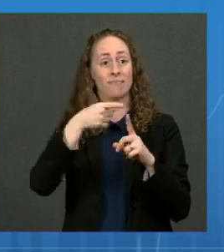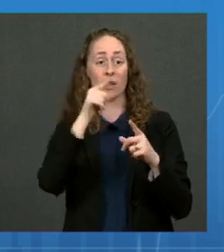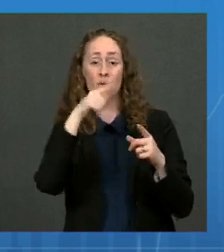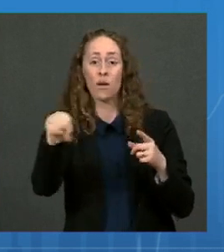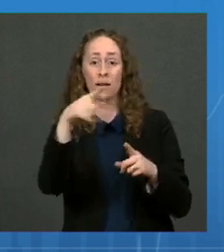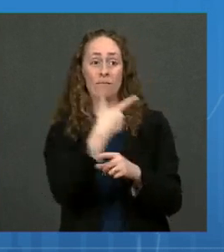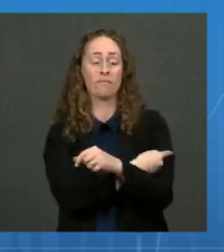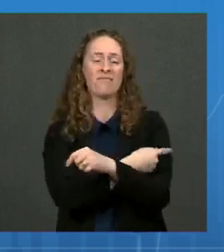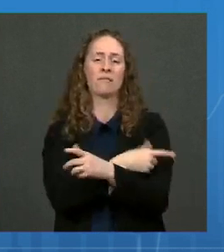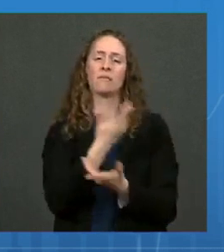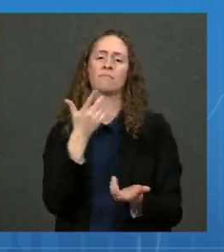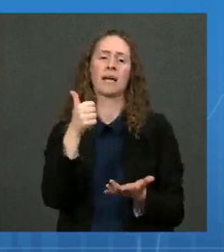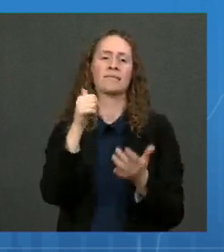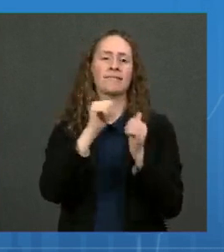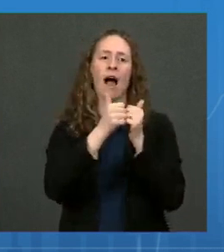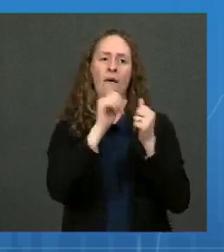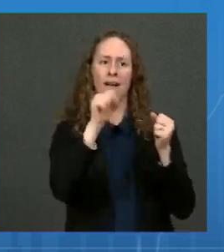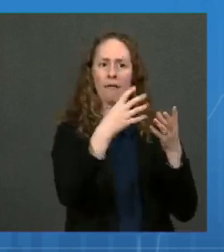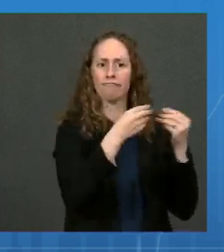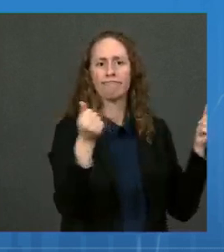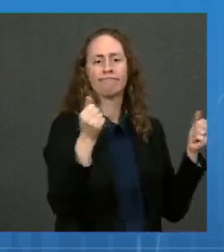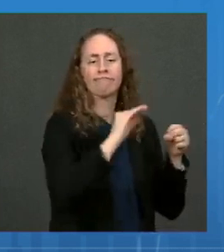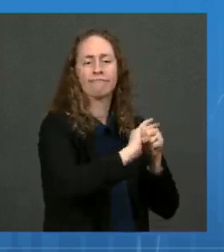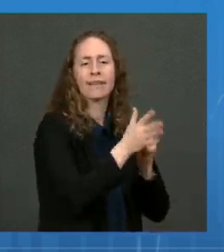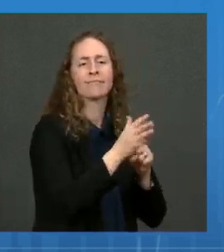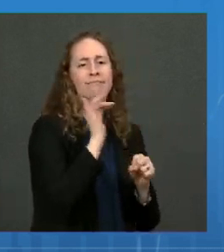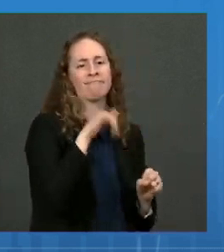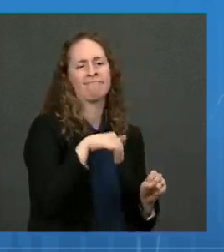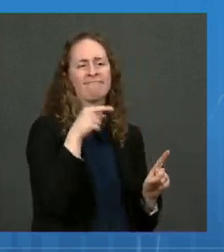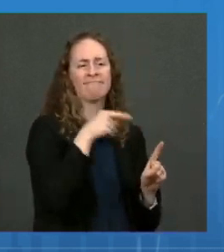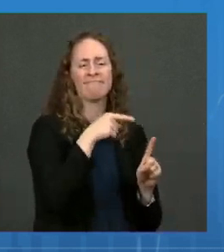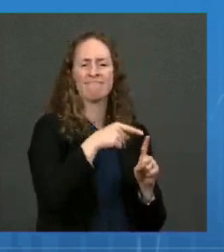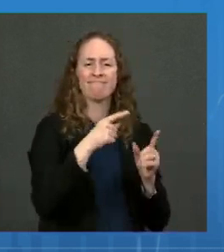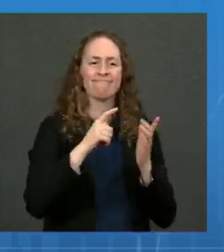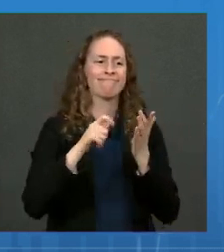the path out of the pandemic. And we talked about the progress.